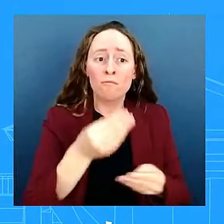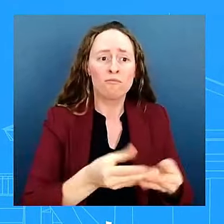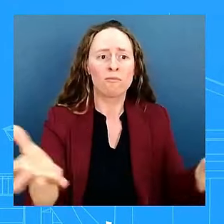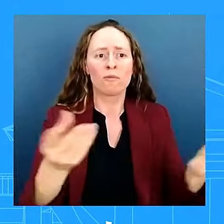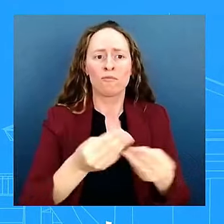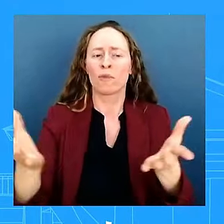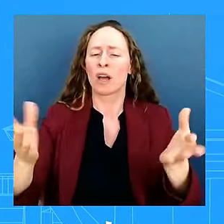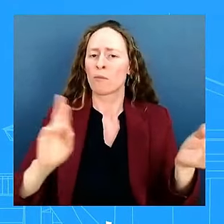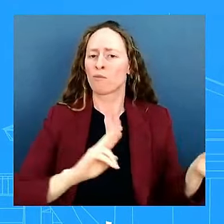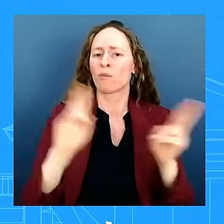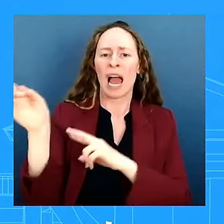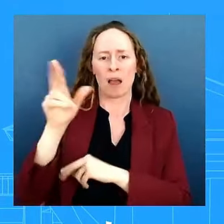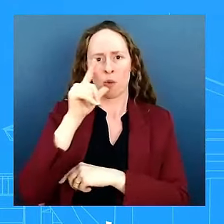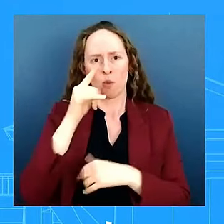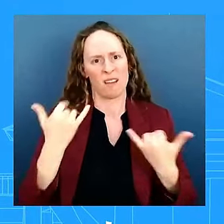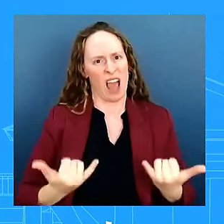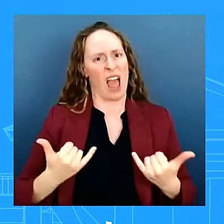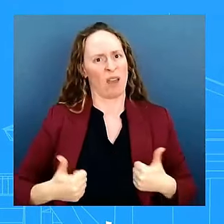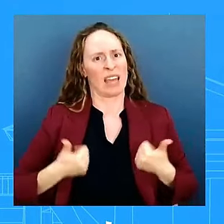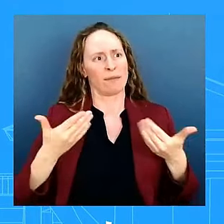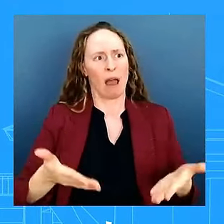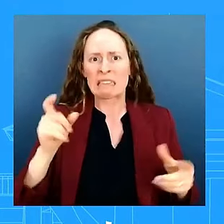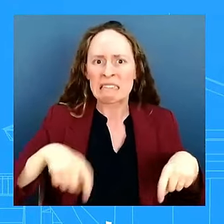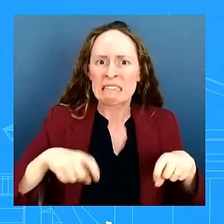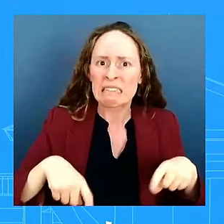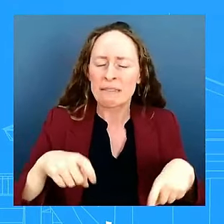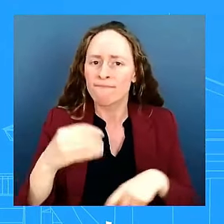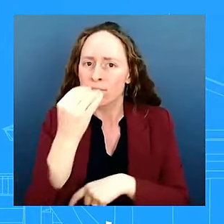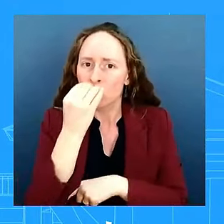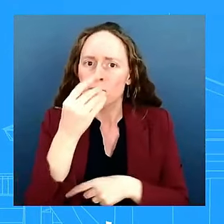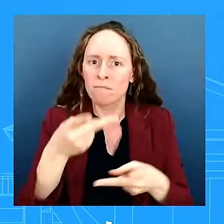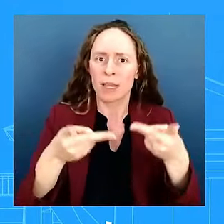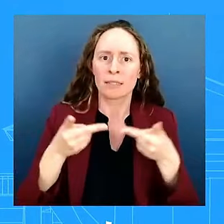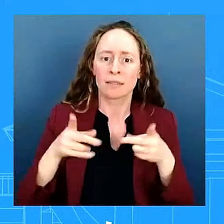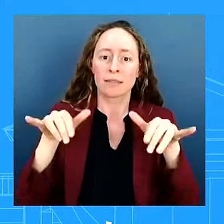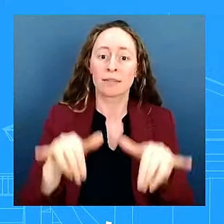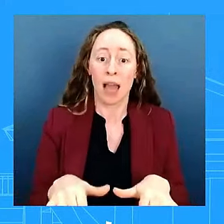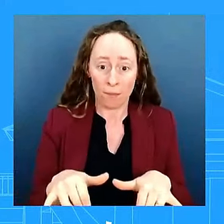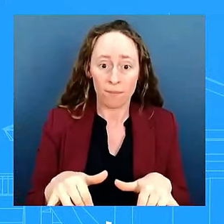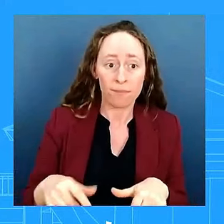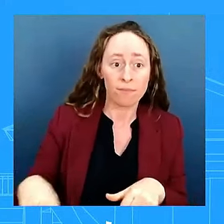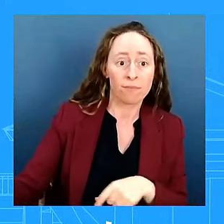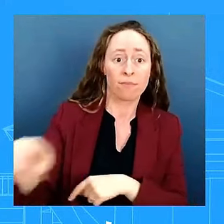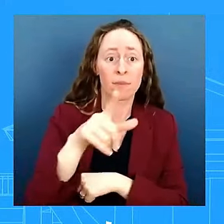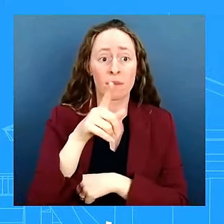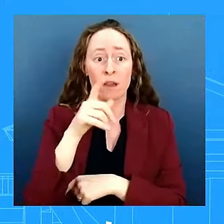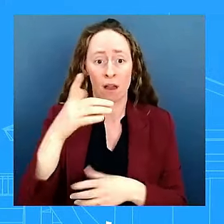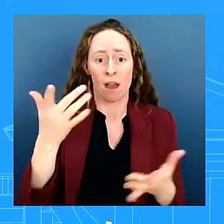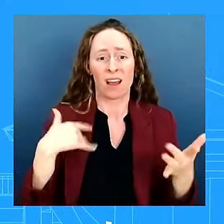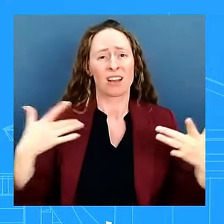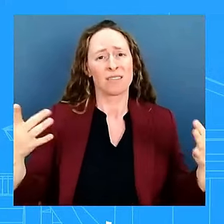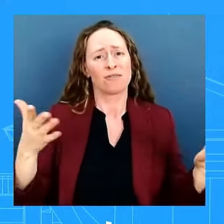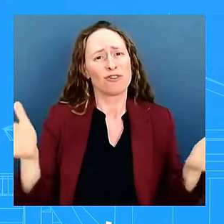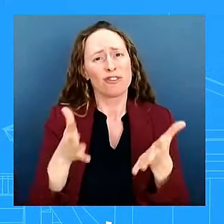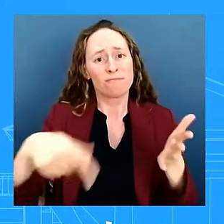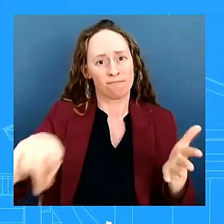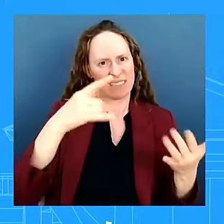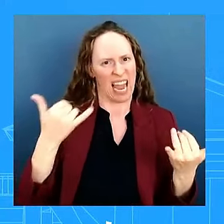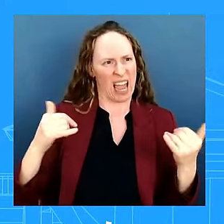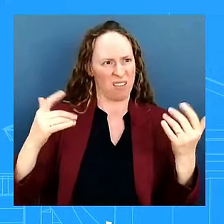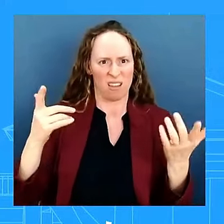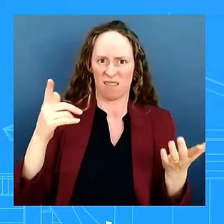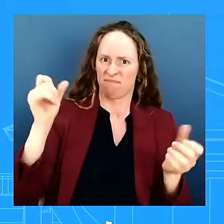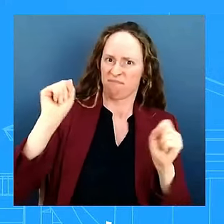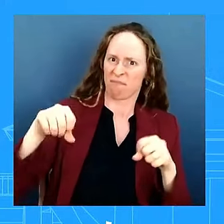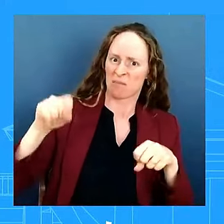encourage those who are in the path of francine to stay alert visit ready.gov for tips on how to stay safe and